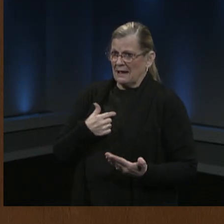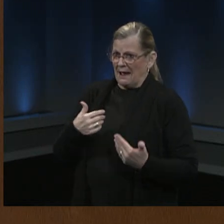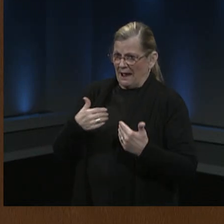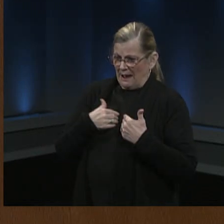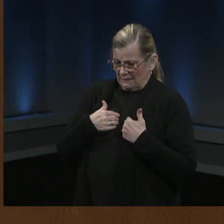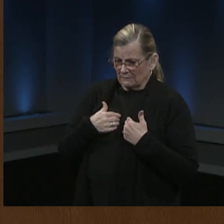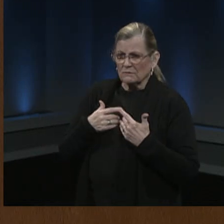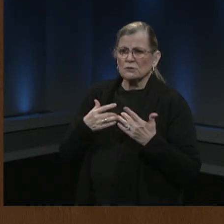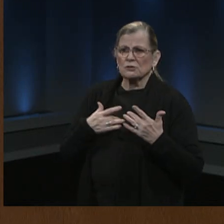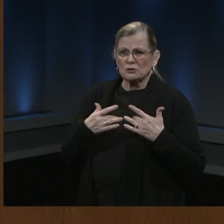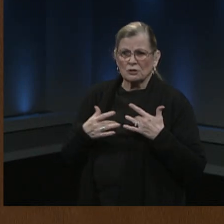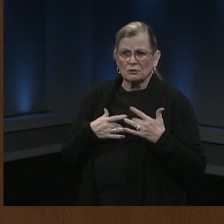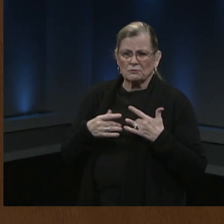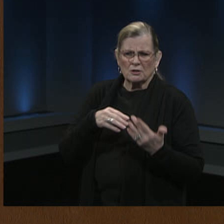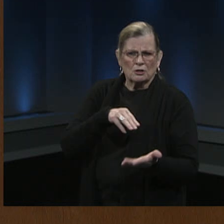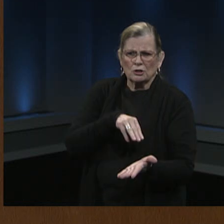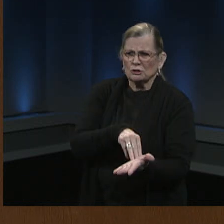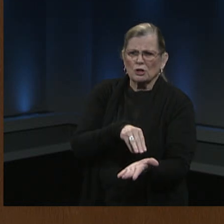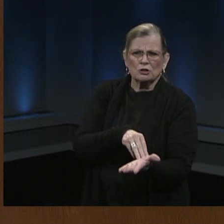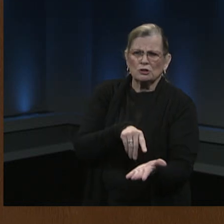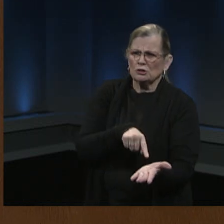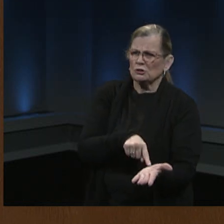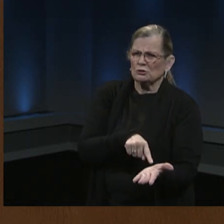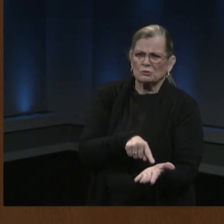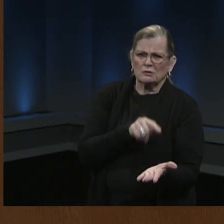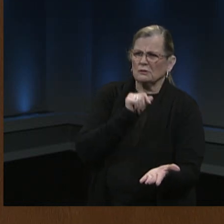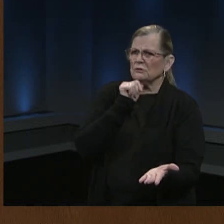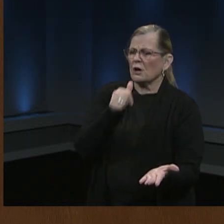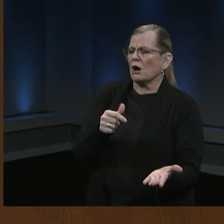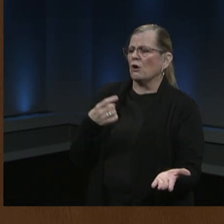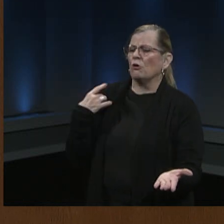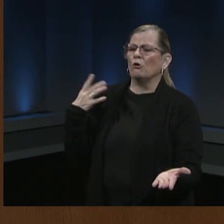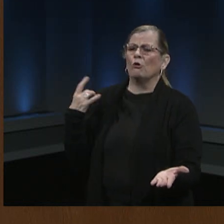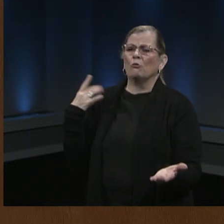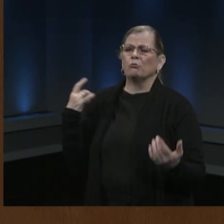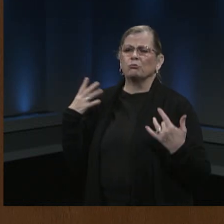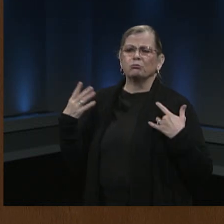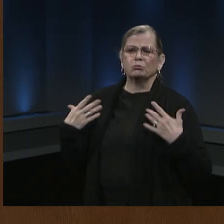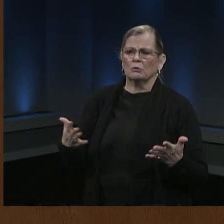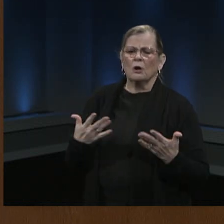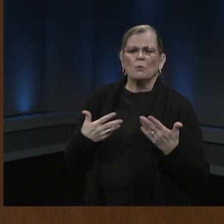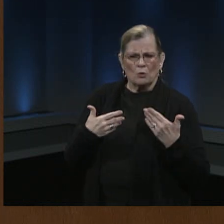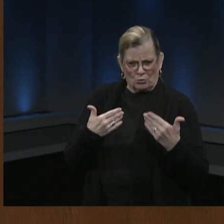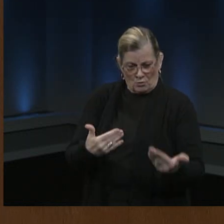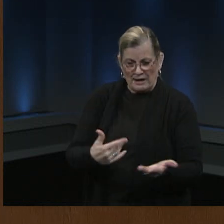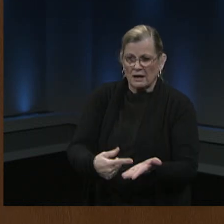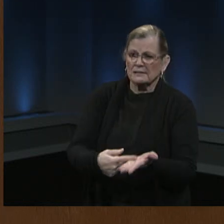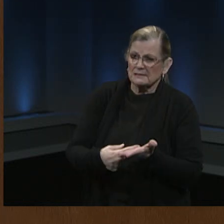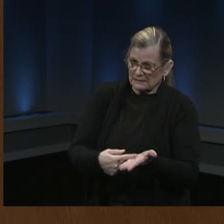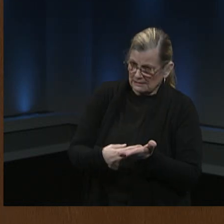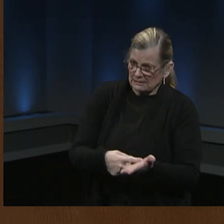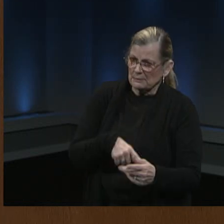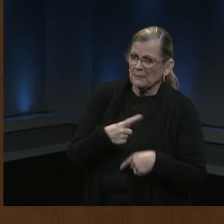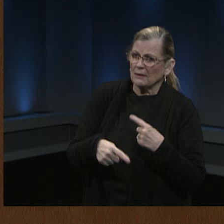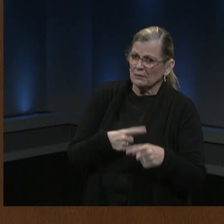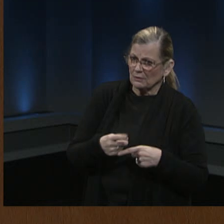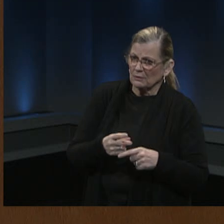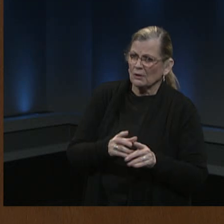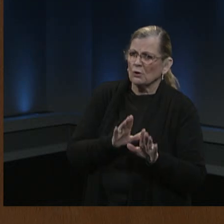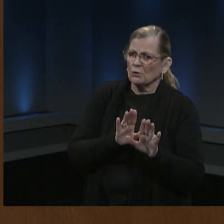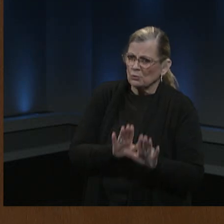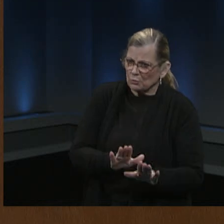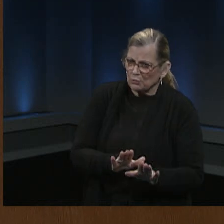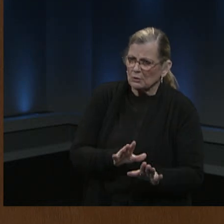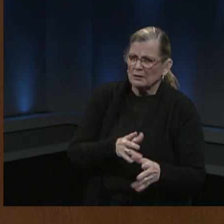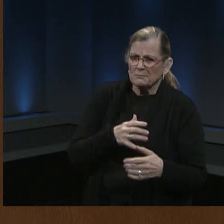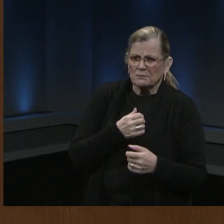afraid of leaning into those conversations, speaking to people in a way that is accessible, allaying those fears, because we